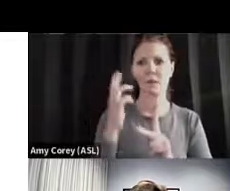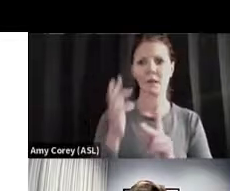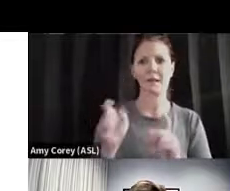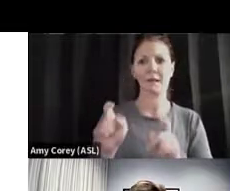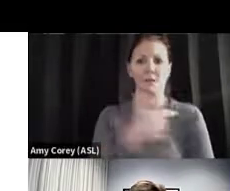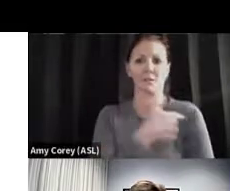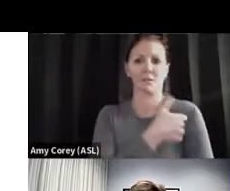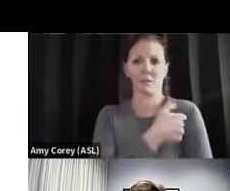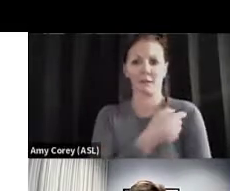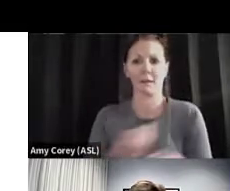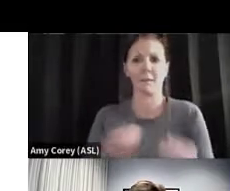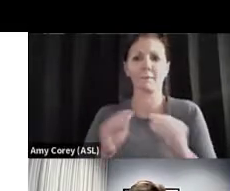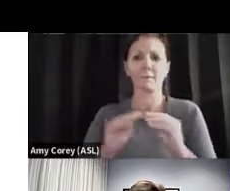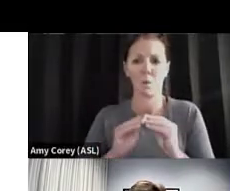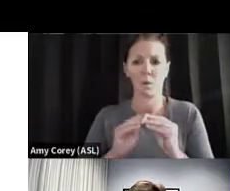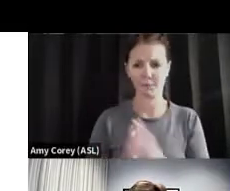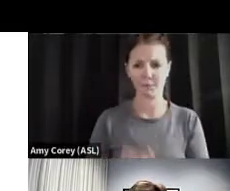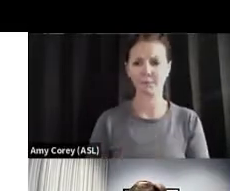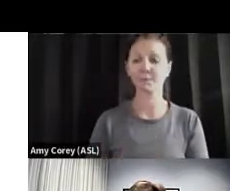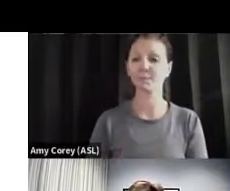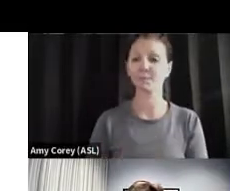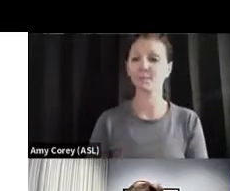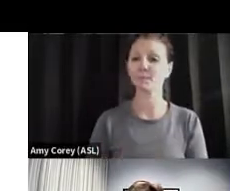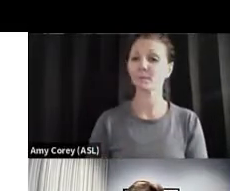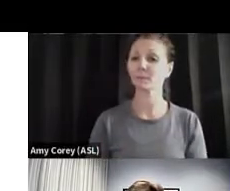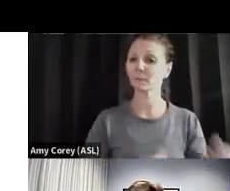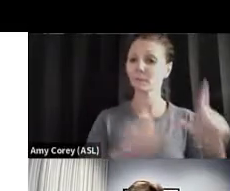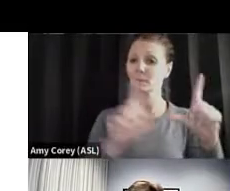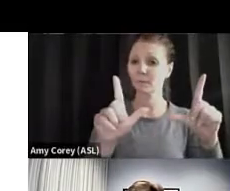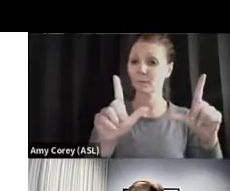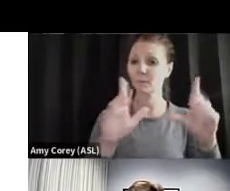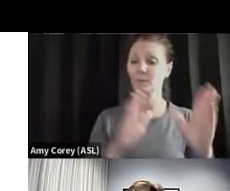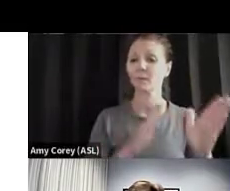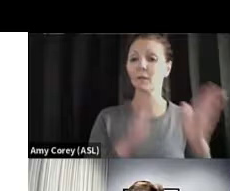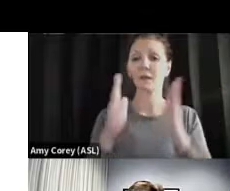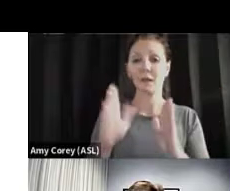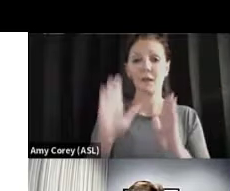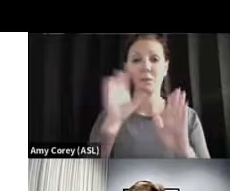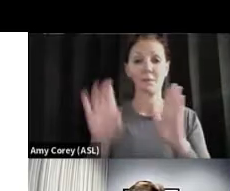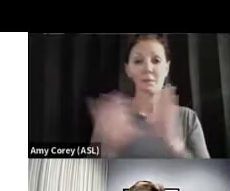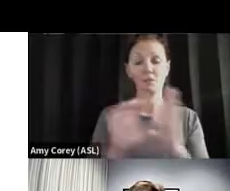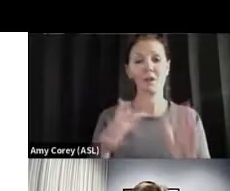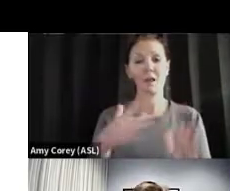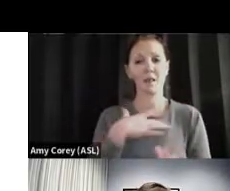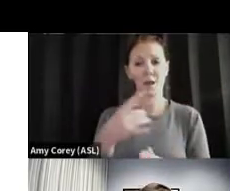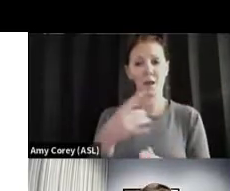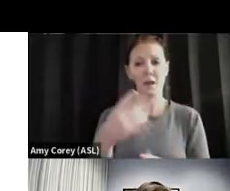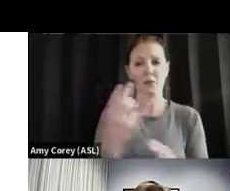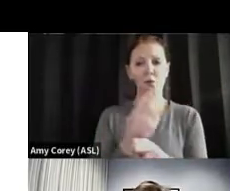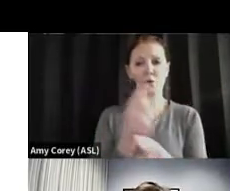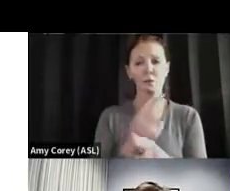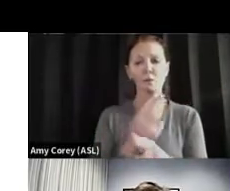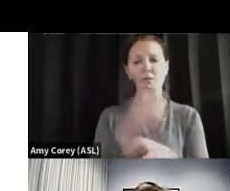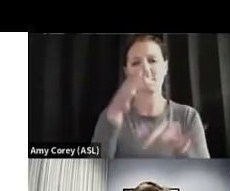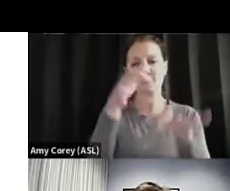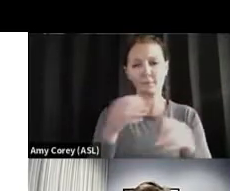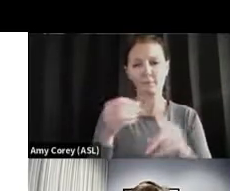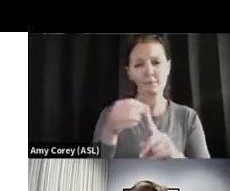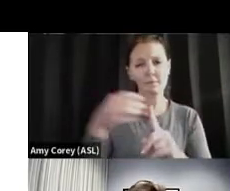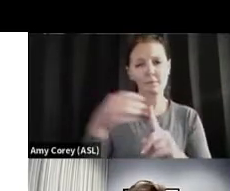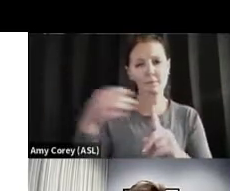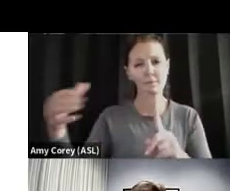Now, this is another graphic that I like to use. Let me walk you through it so that you understand.